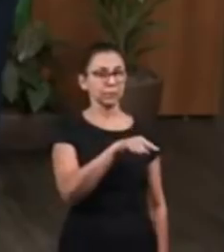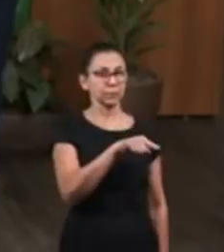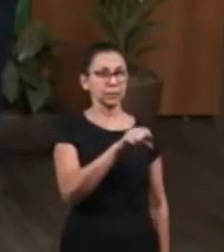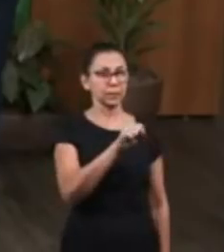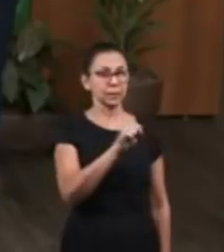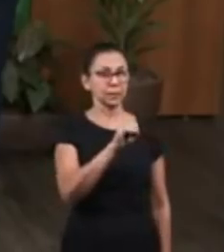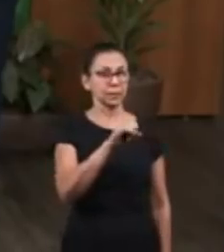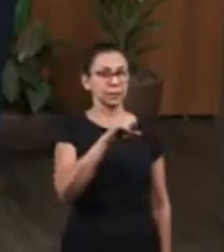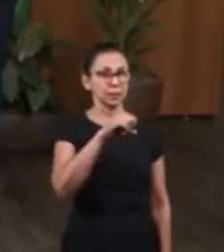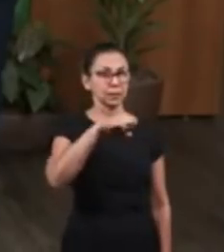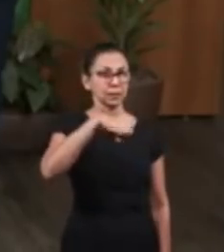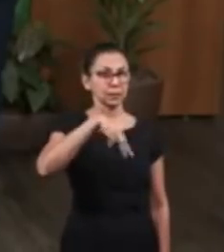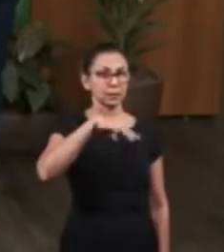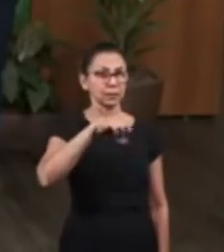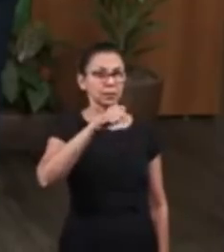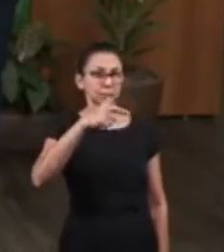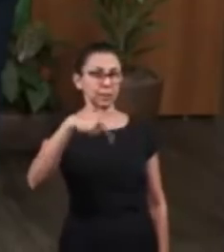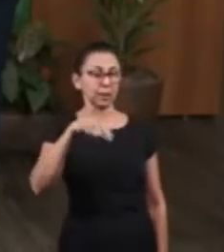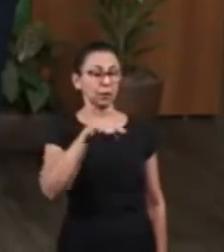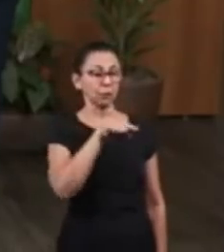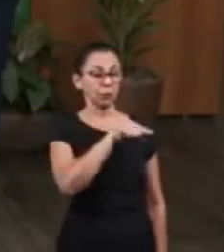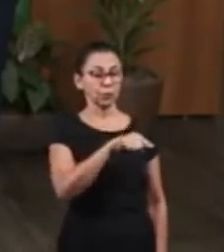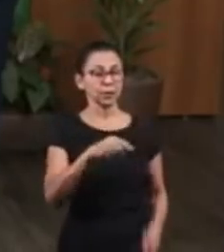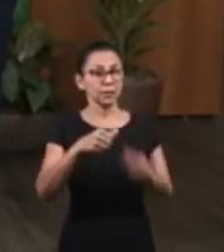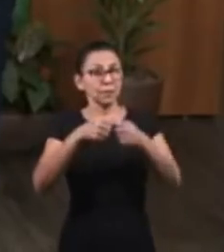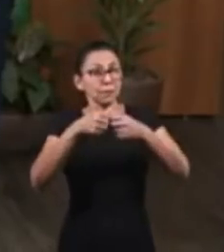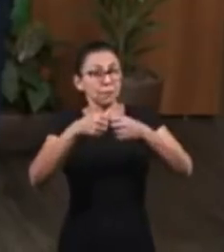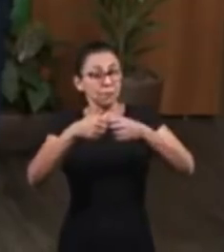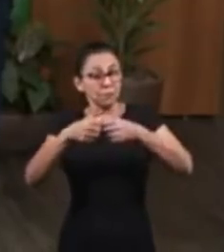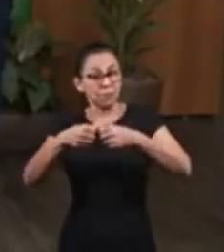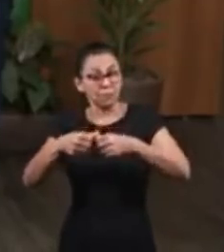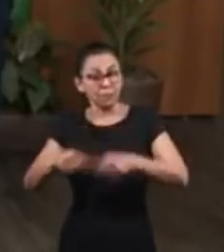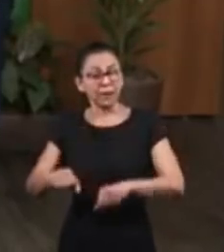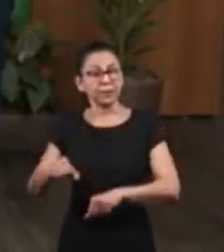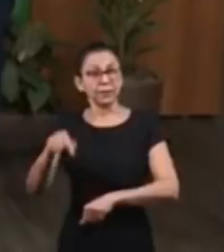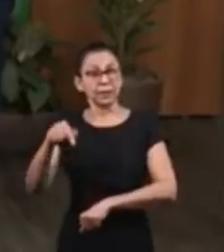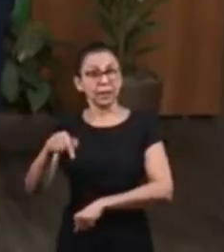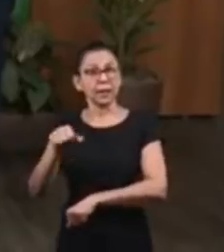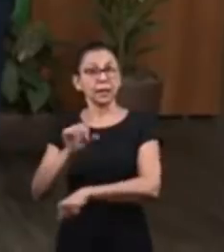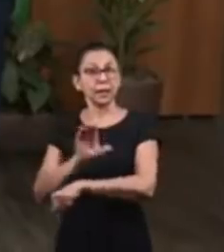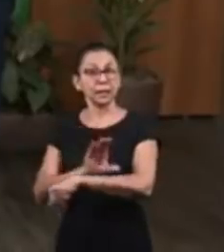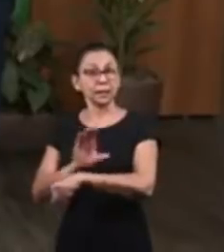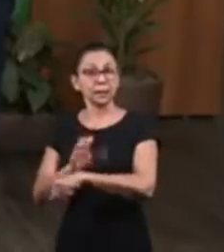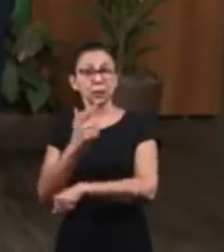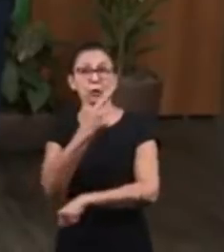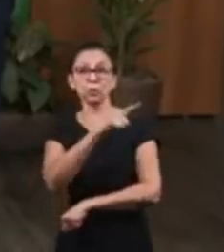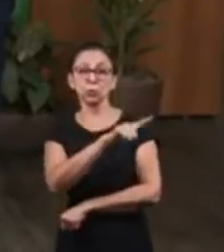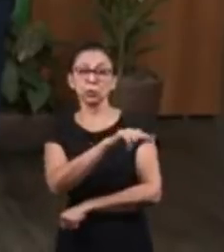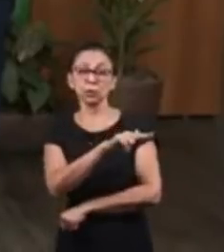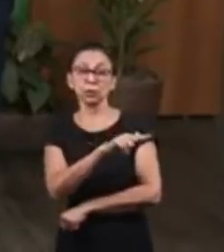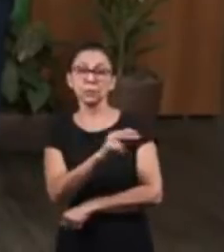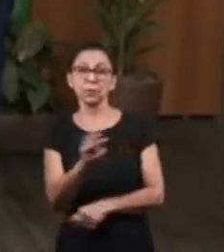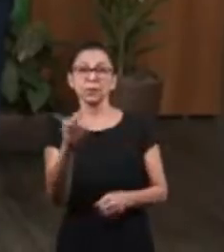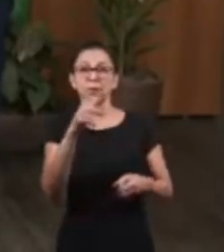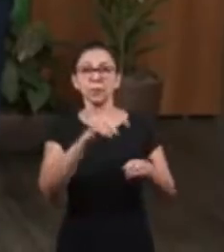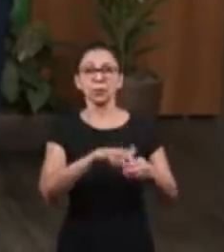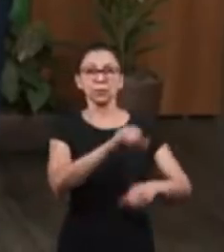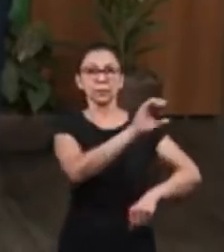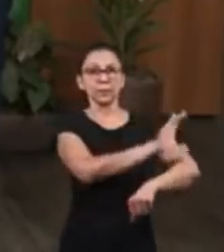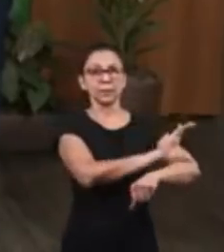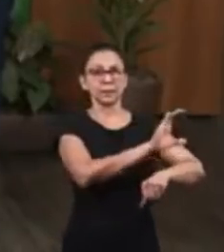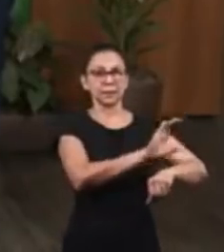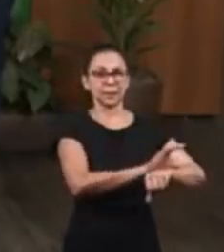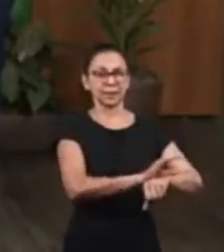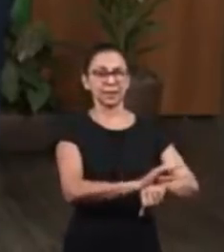stay in Egypt as a guarantee so that his other brothers could go back to Canaan and